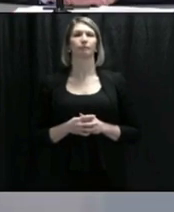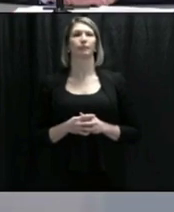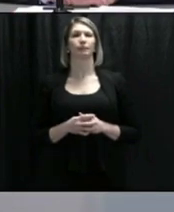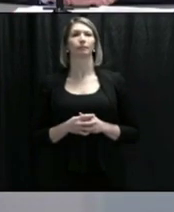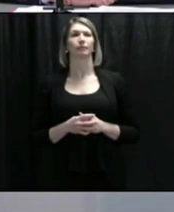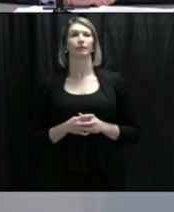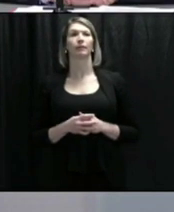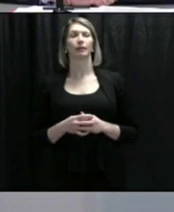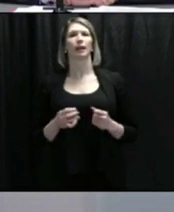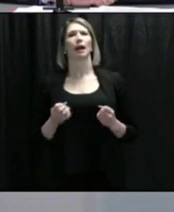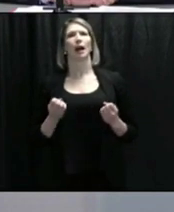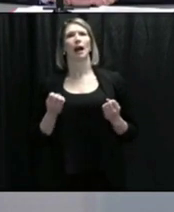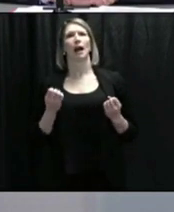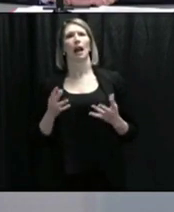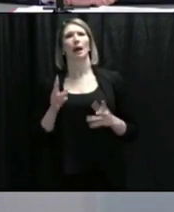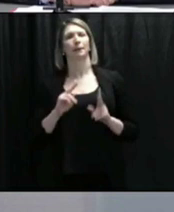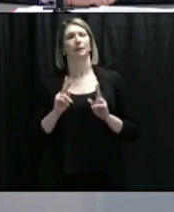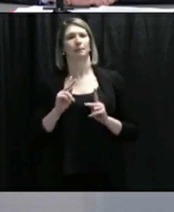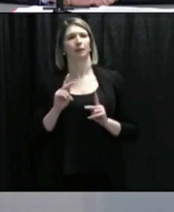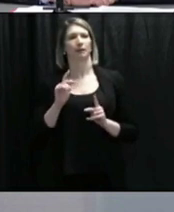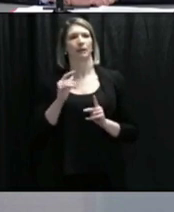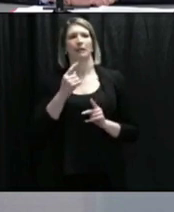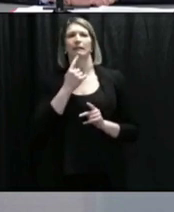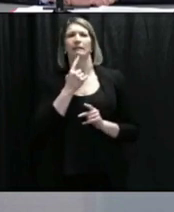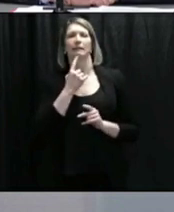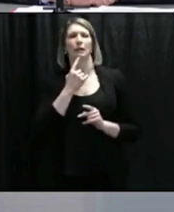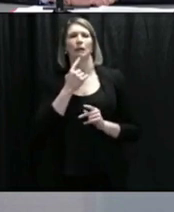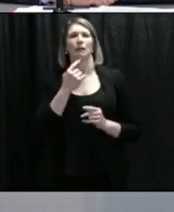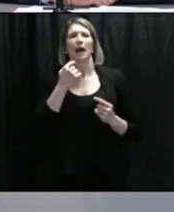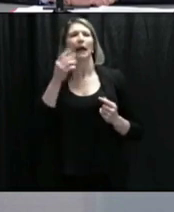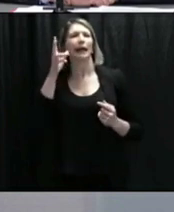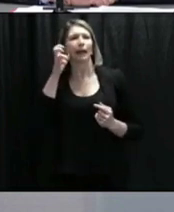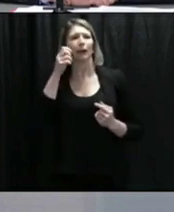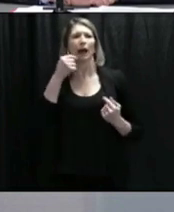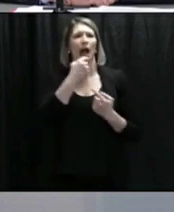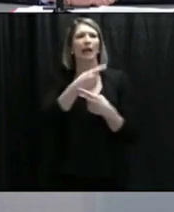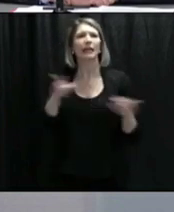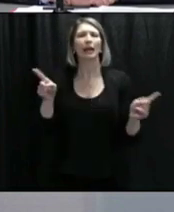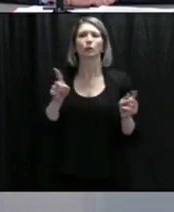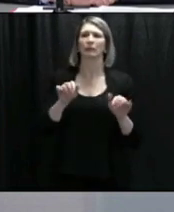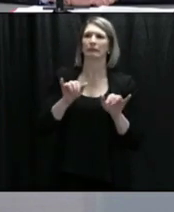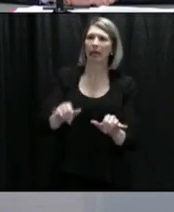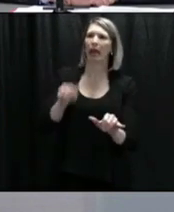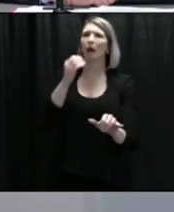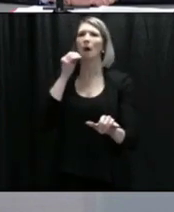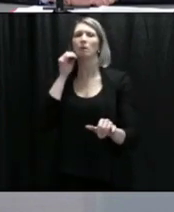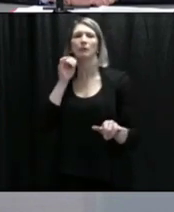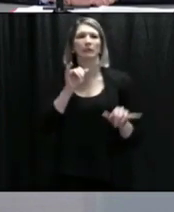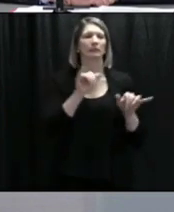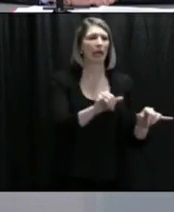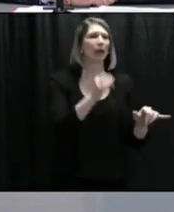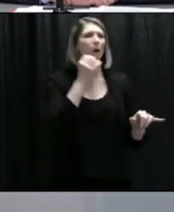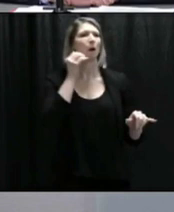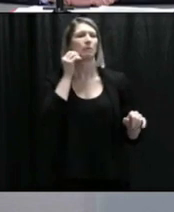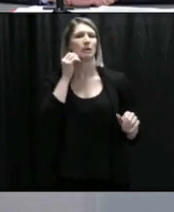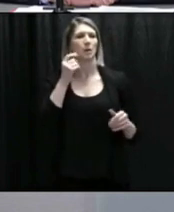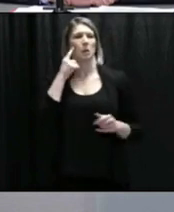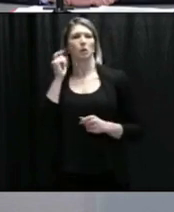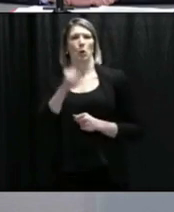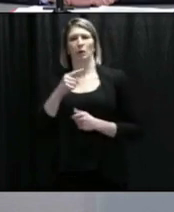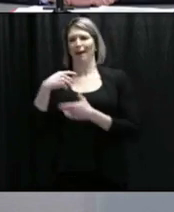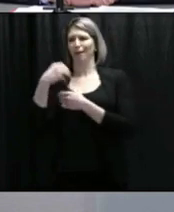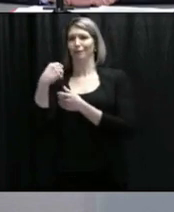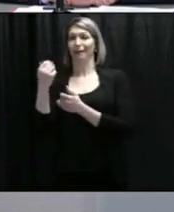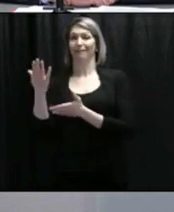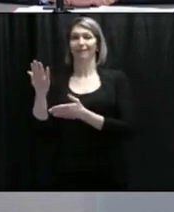home over and over again, these briefings. And because of that, you know, we're getting lots of anecdotes of joggers and dog walkers being scolded and